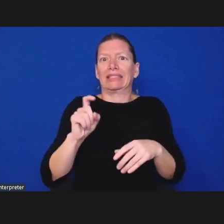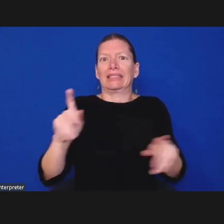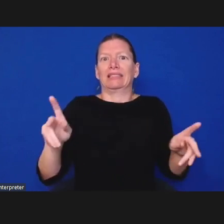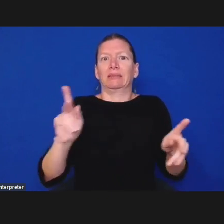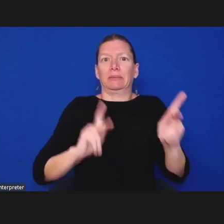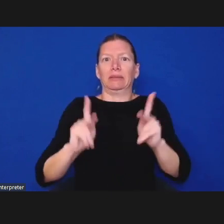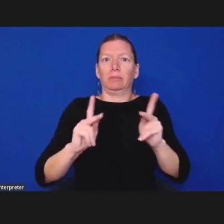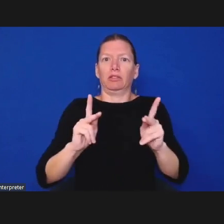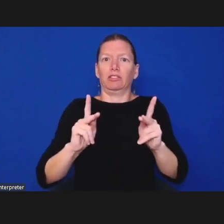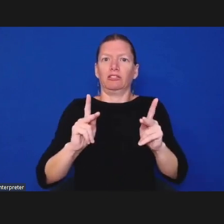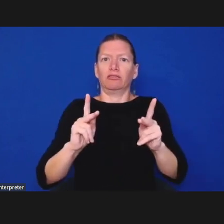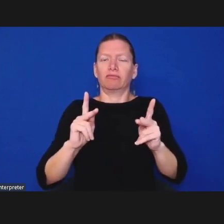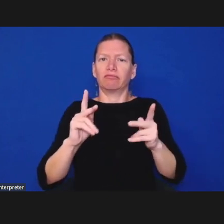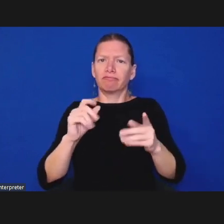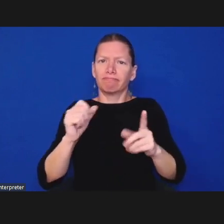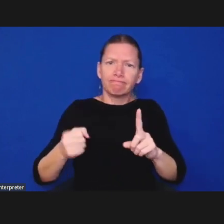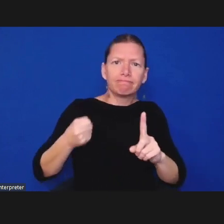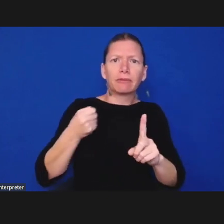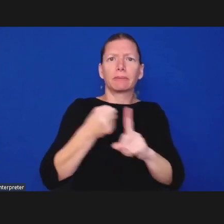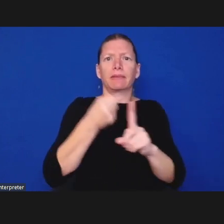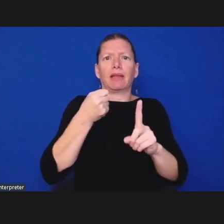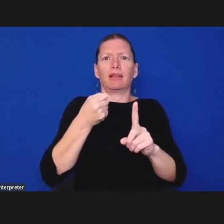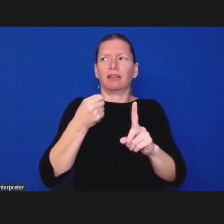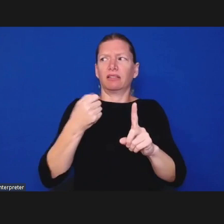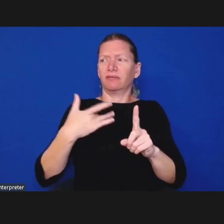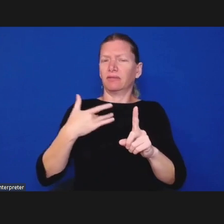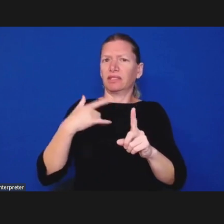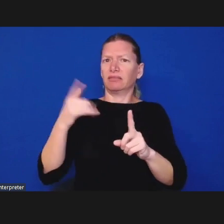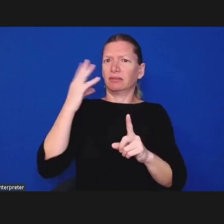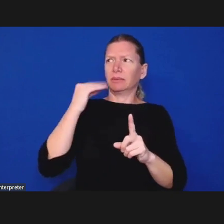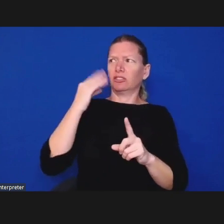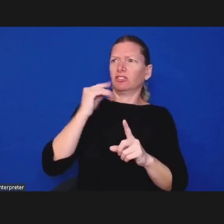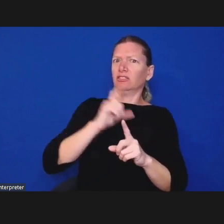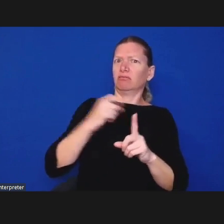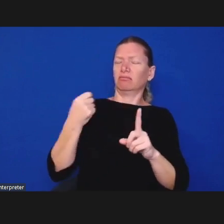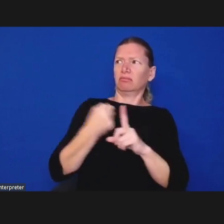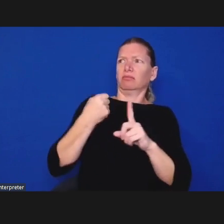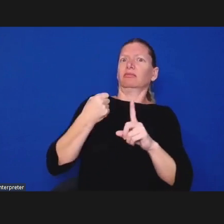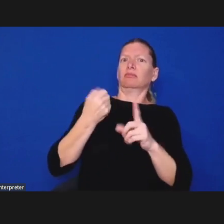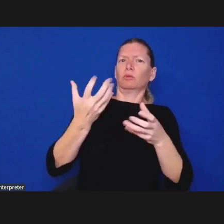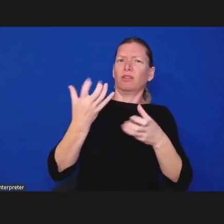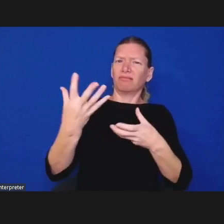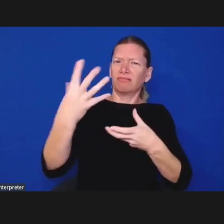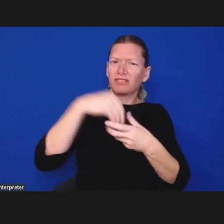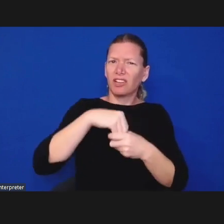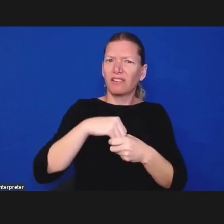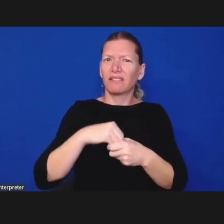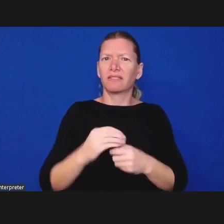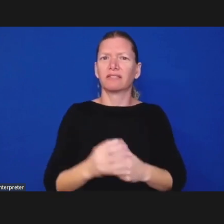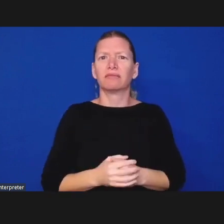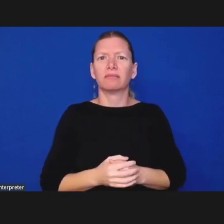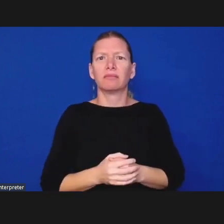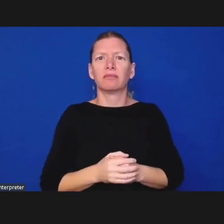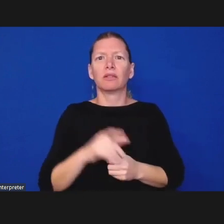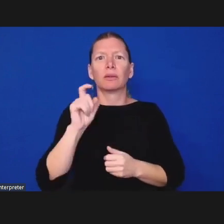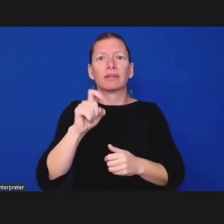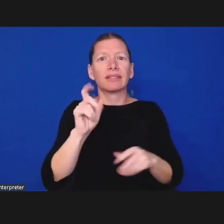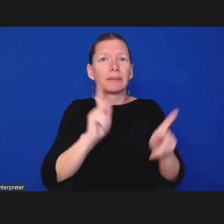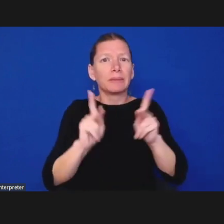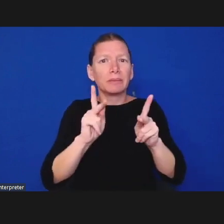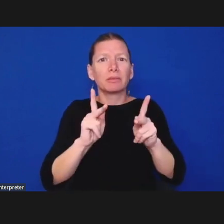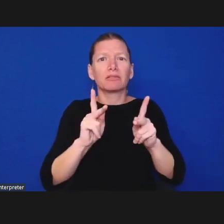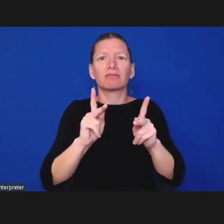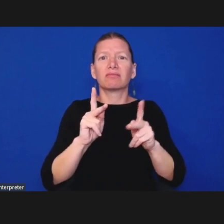not only but also people who are working for law enforcement people who are involved in law enforcement elected officials